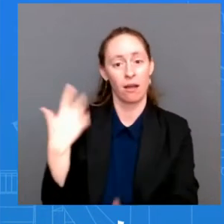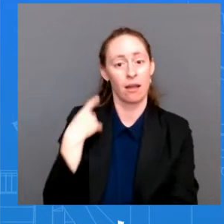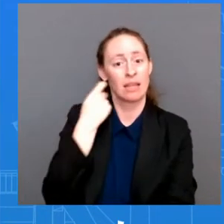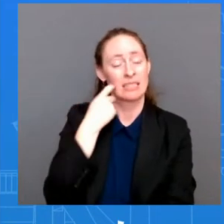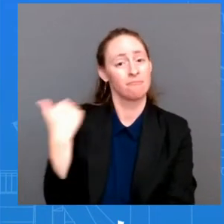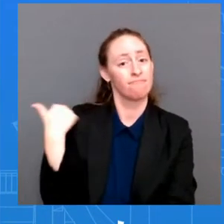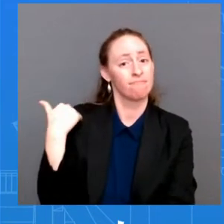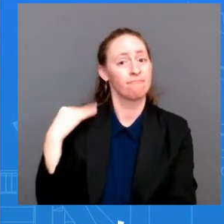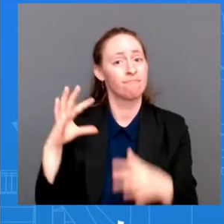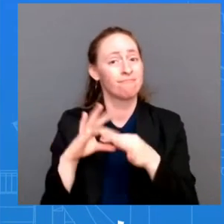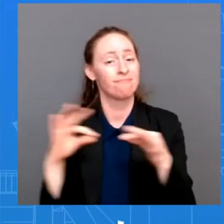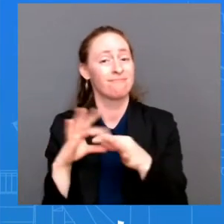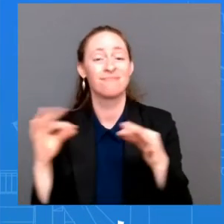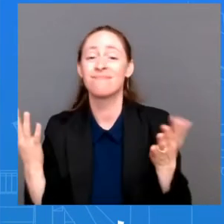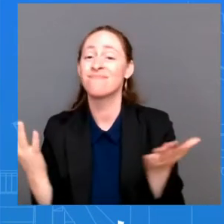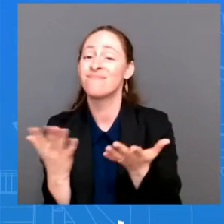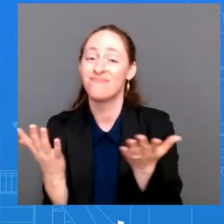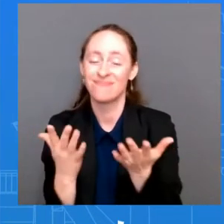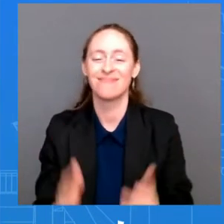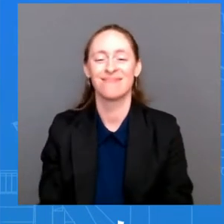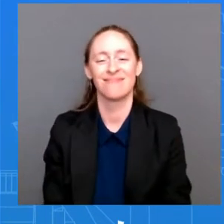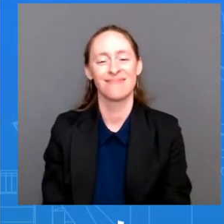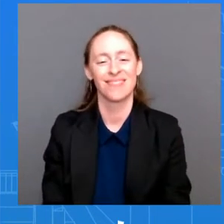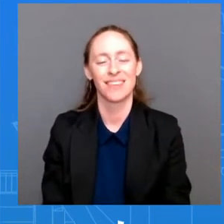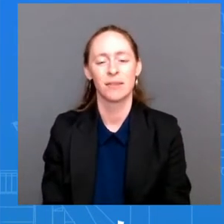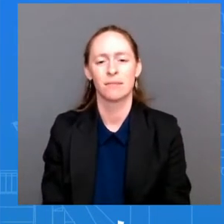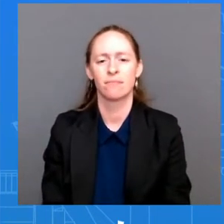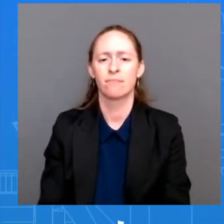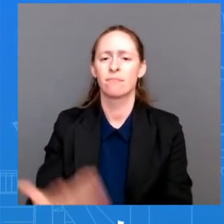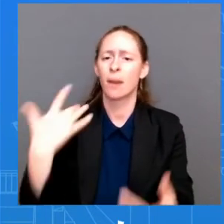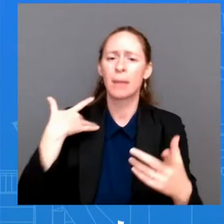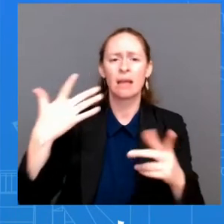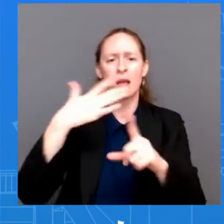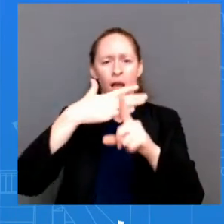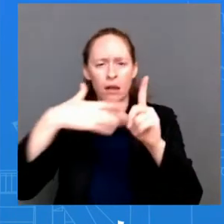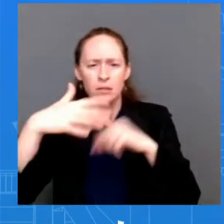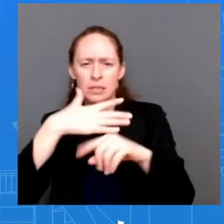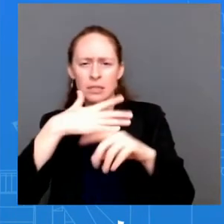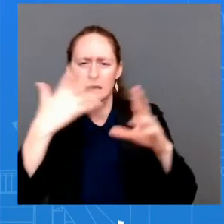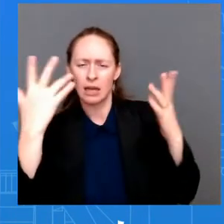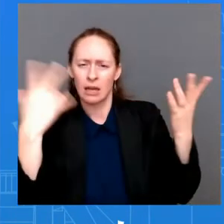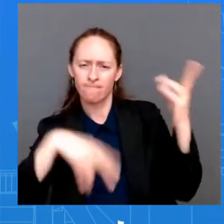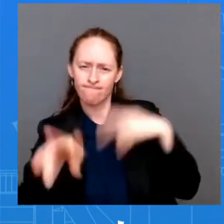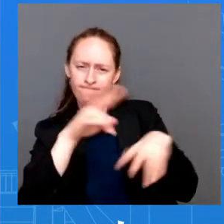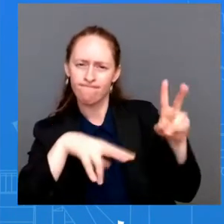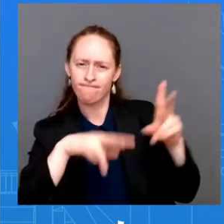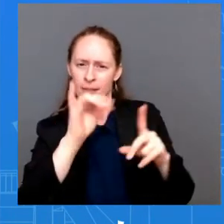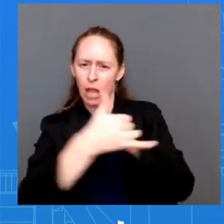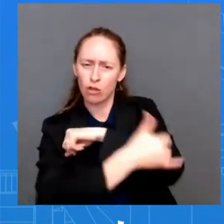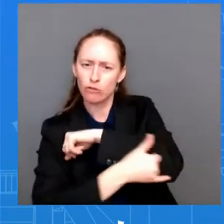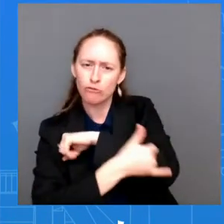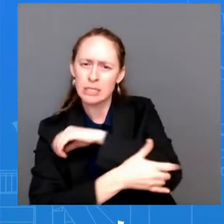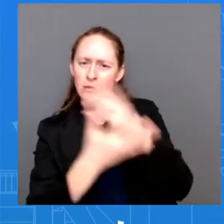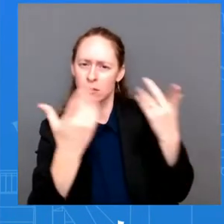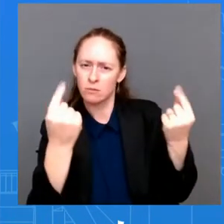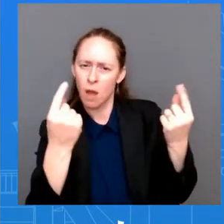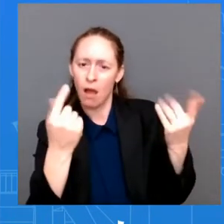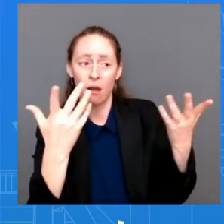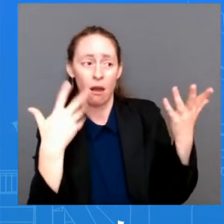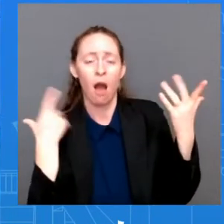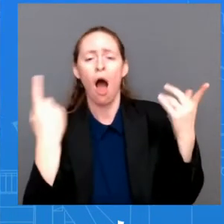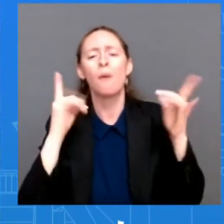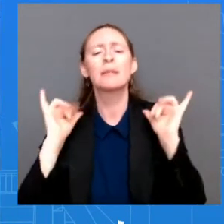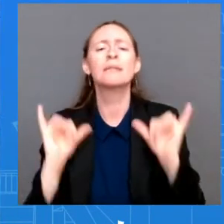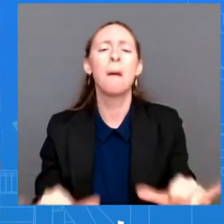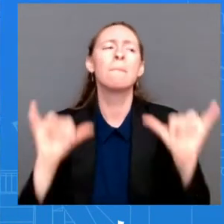context, analysis, facts, information about her overseas travel, which is completely consistent with the way we do it in the past. The it seems like